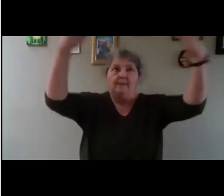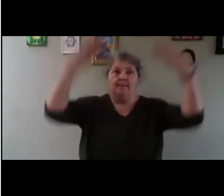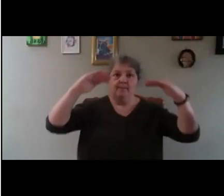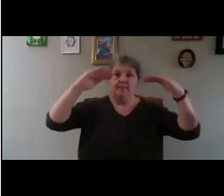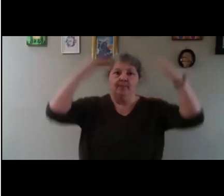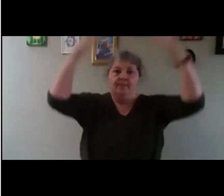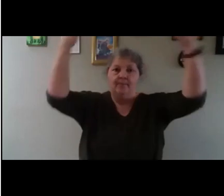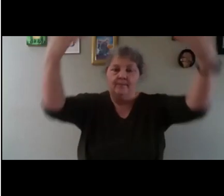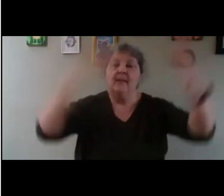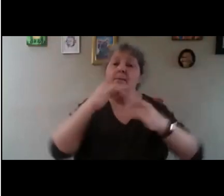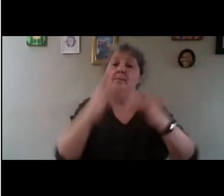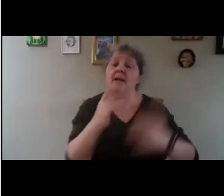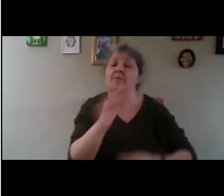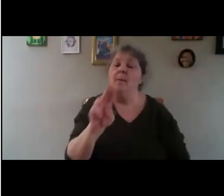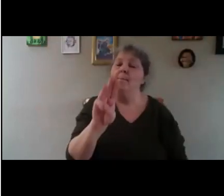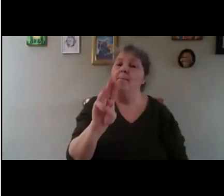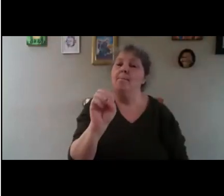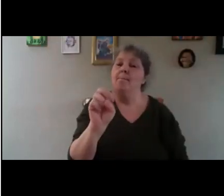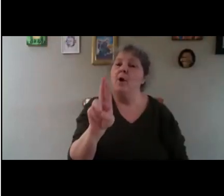screwed on two-by-one,